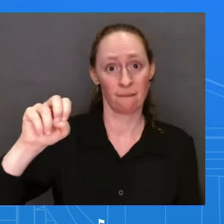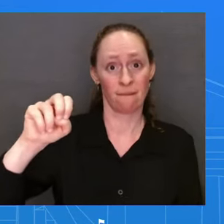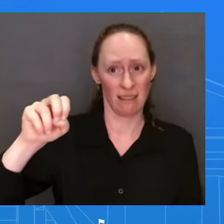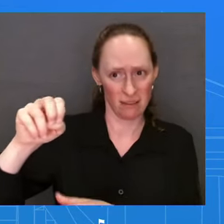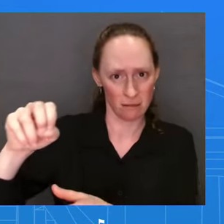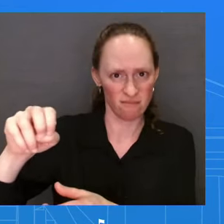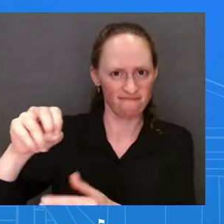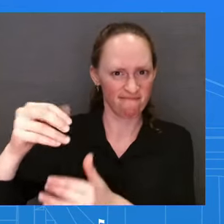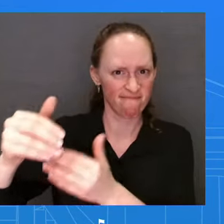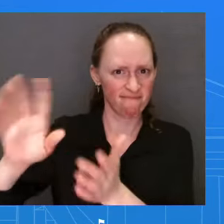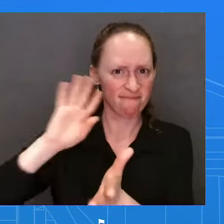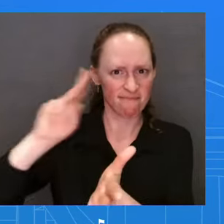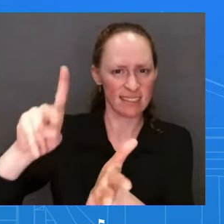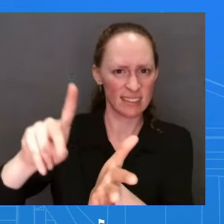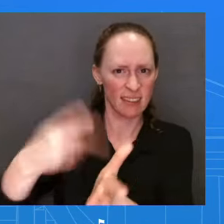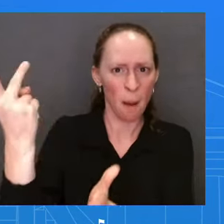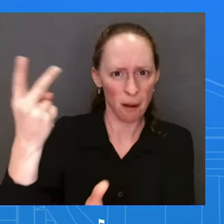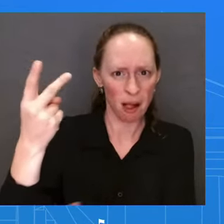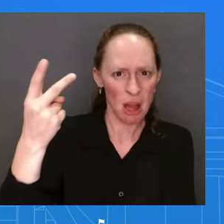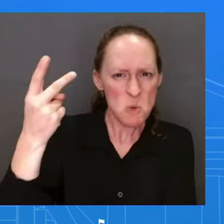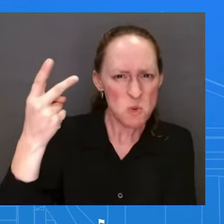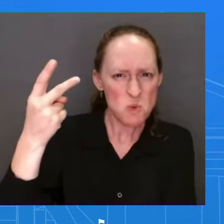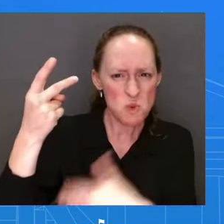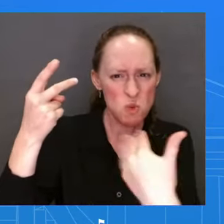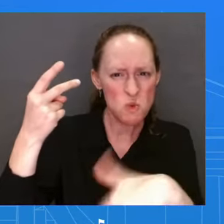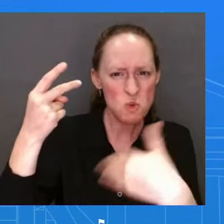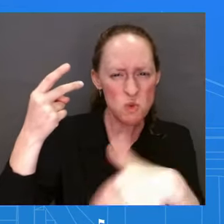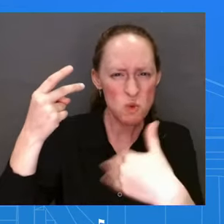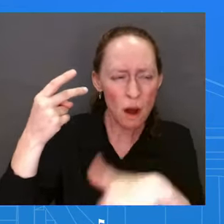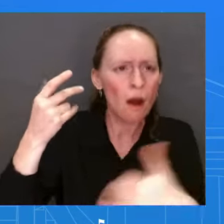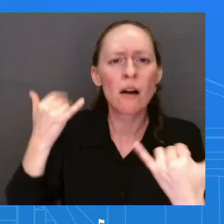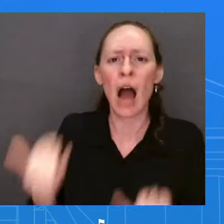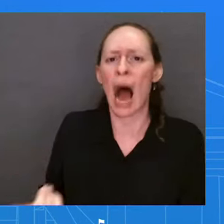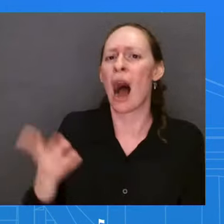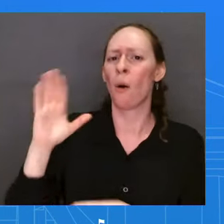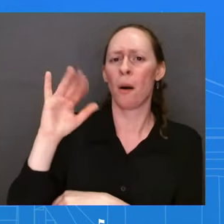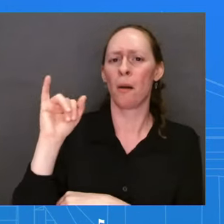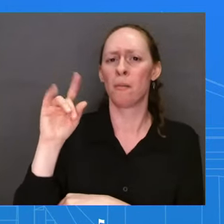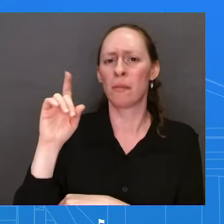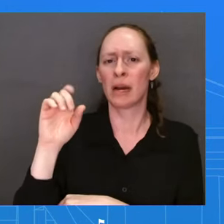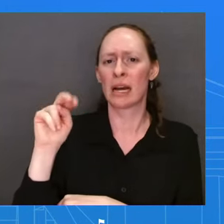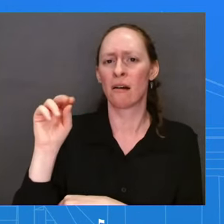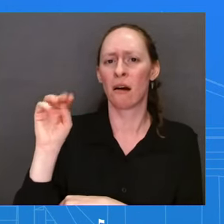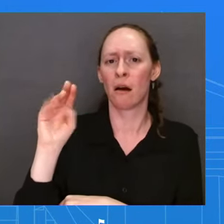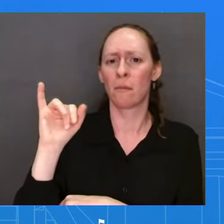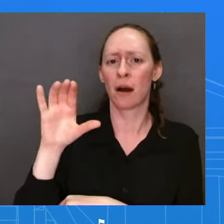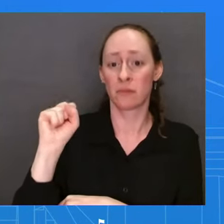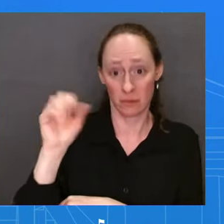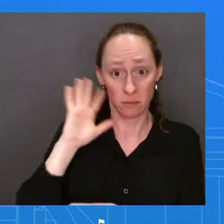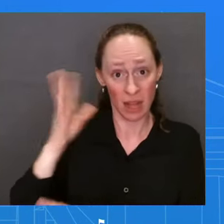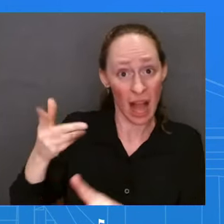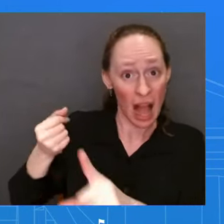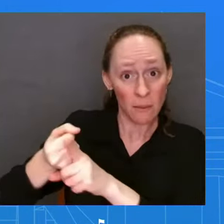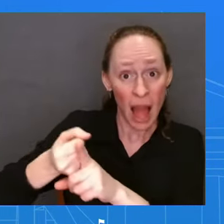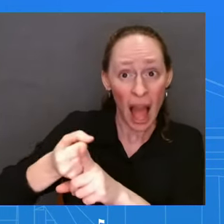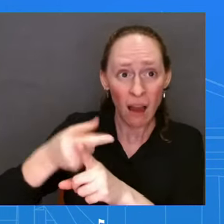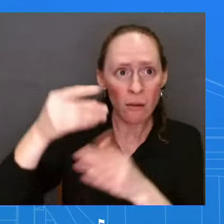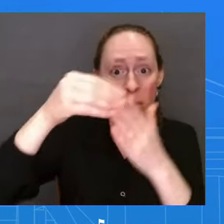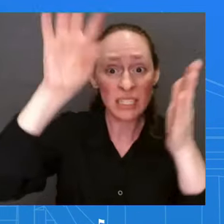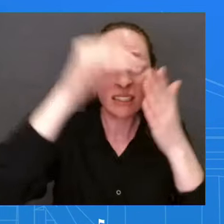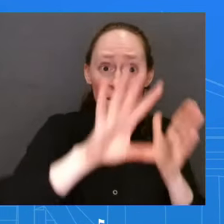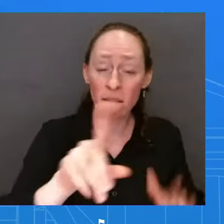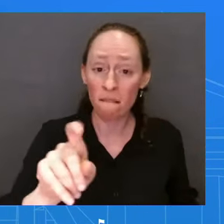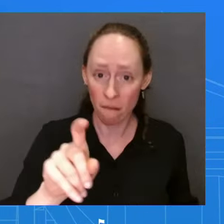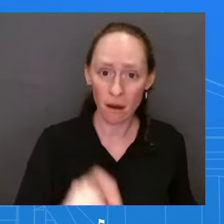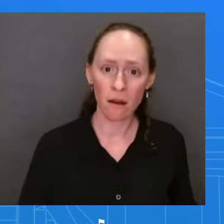not an era of high inflation and rising unemployment rate? Ms. Well, take a look at where we started and where we are now. That's the easiest answer